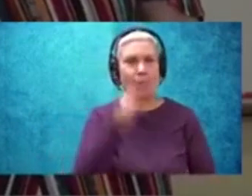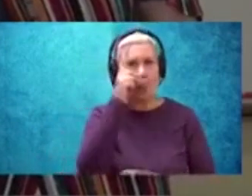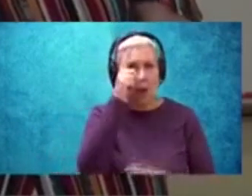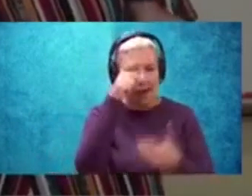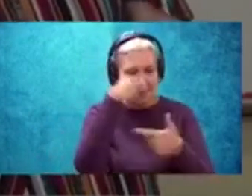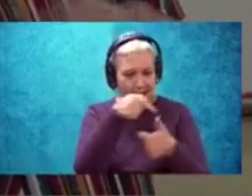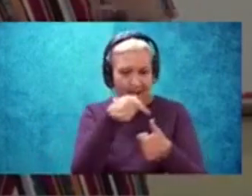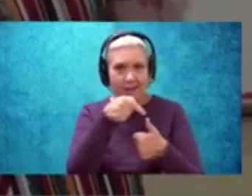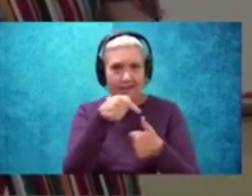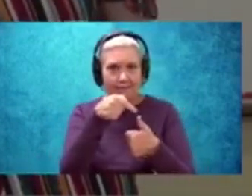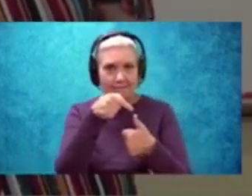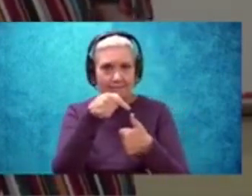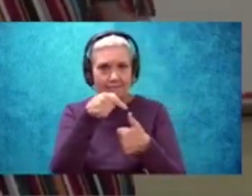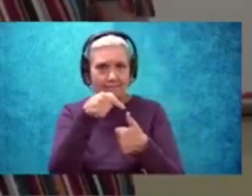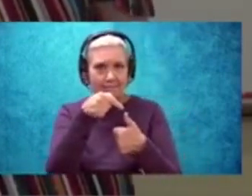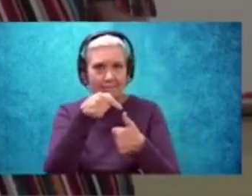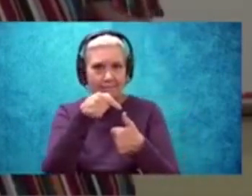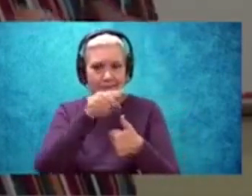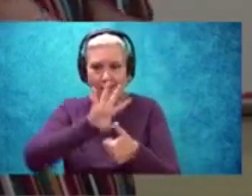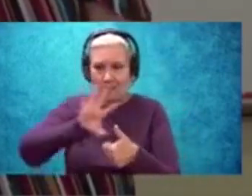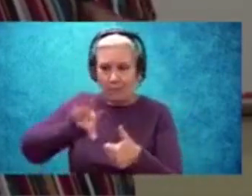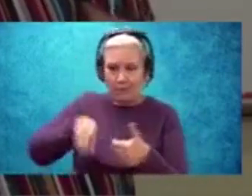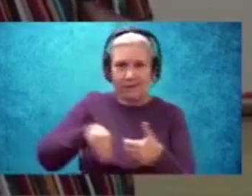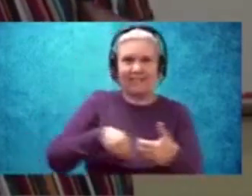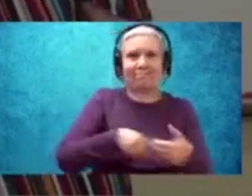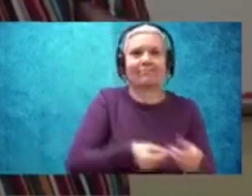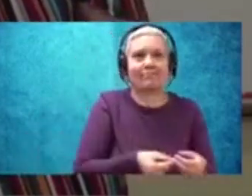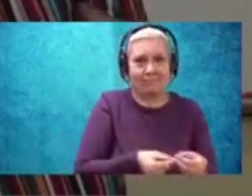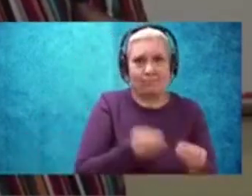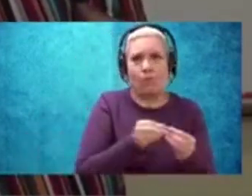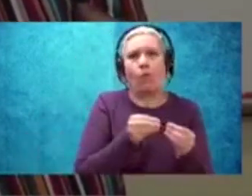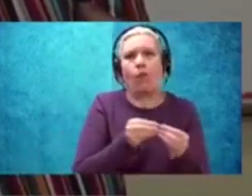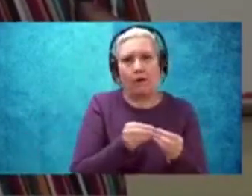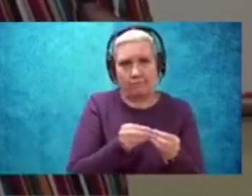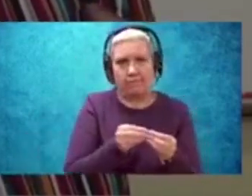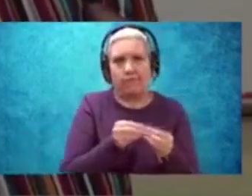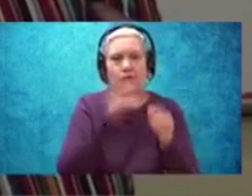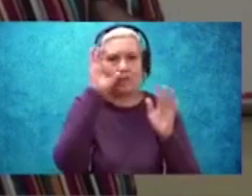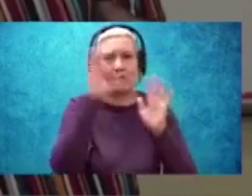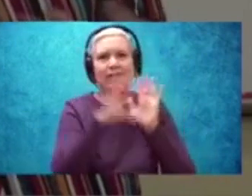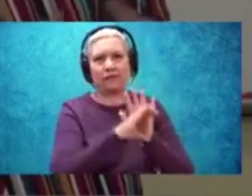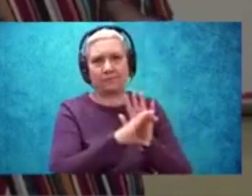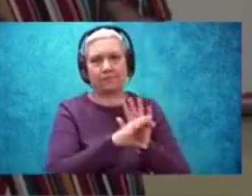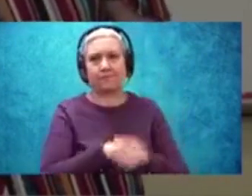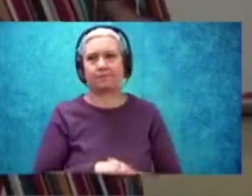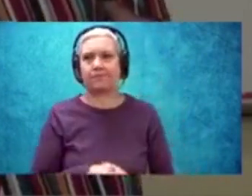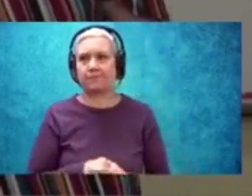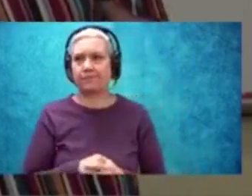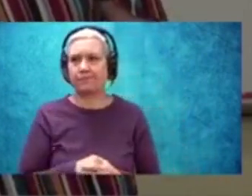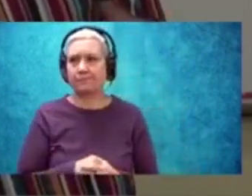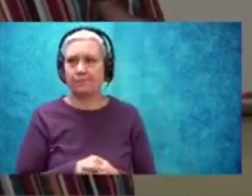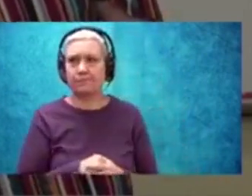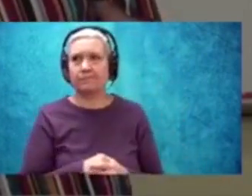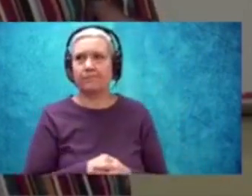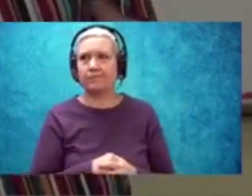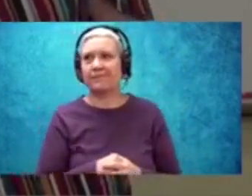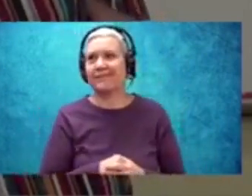can bring a whole nother dimension to this picture. Okay. So think about it that way.